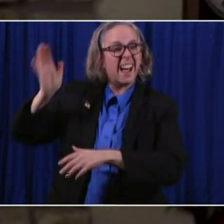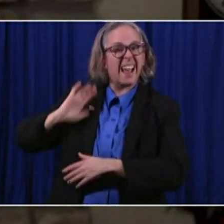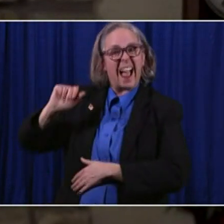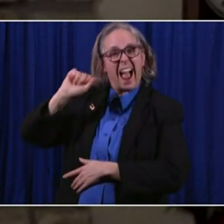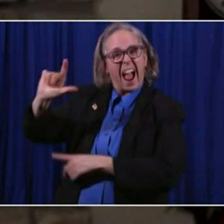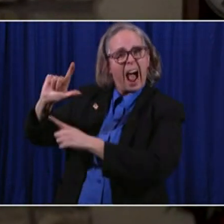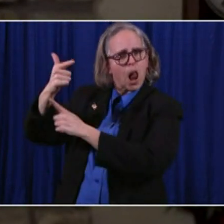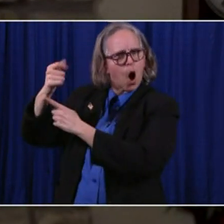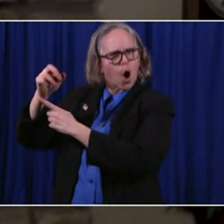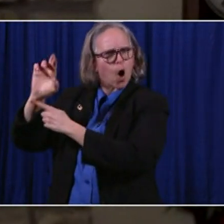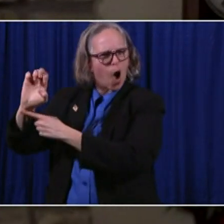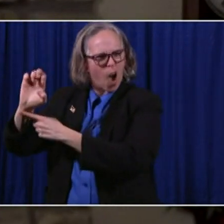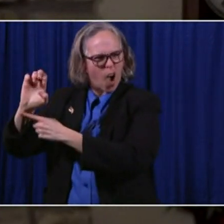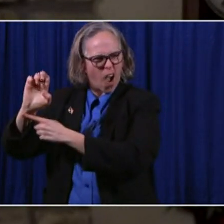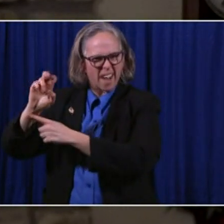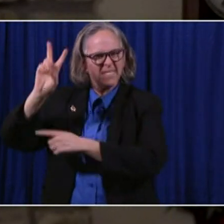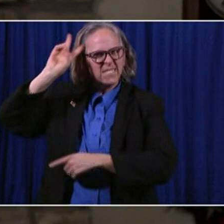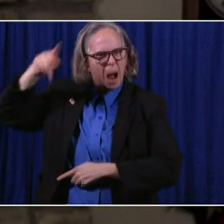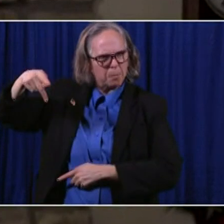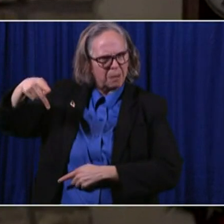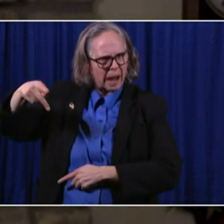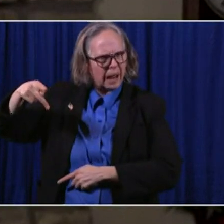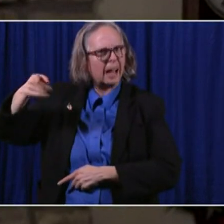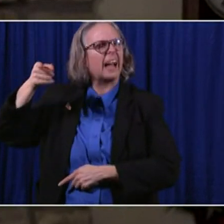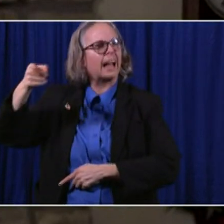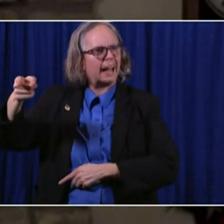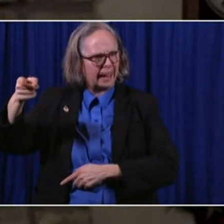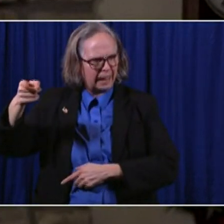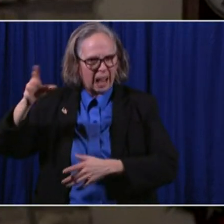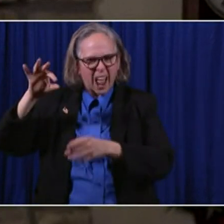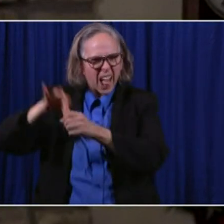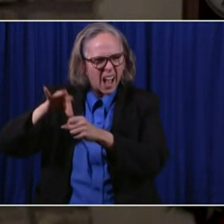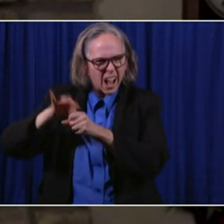after an election that had gone all the way to the United States Supreme Court